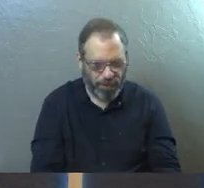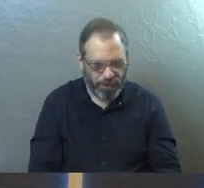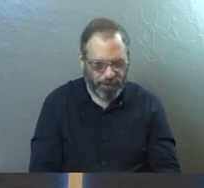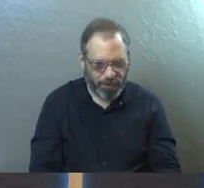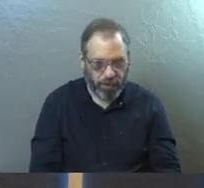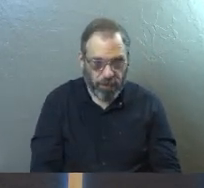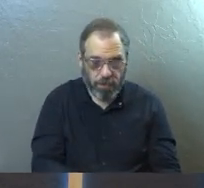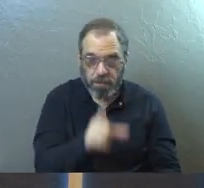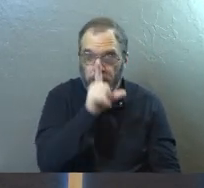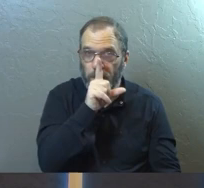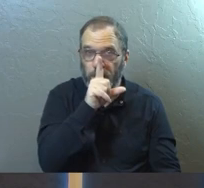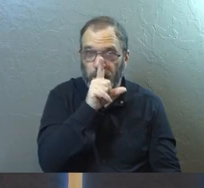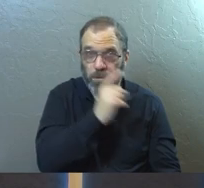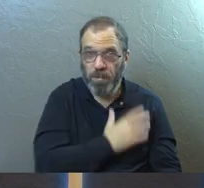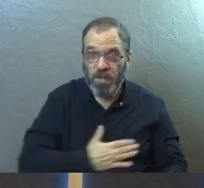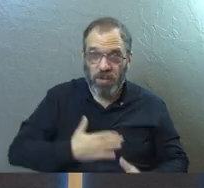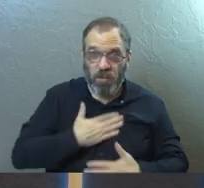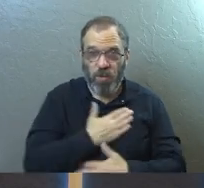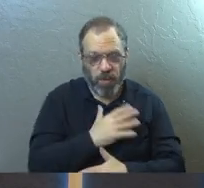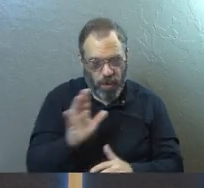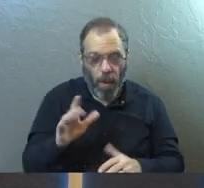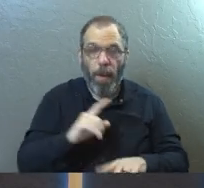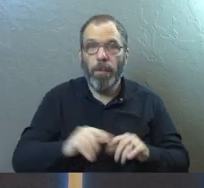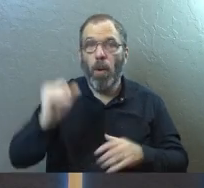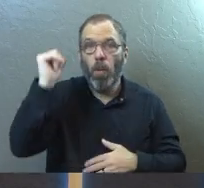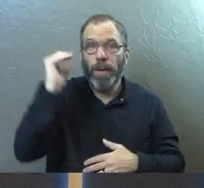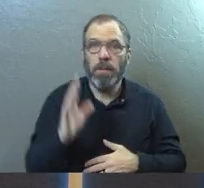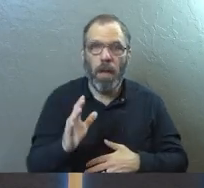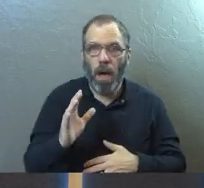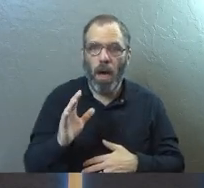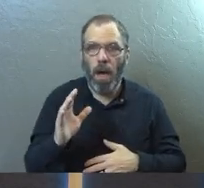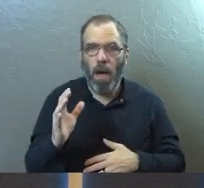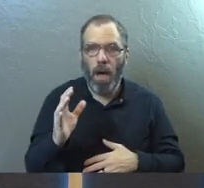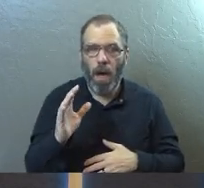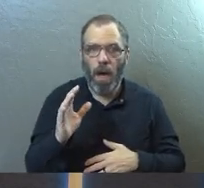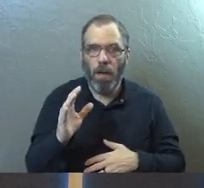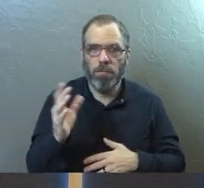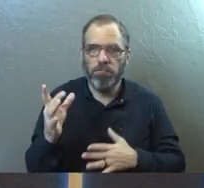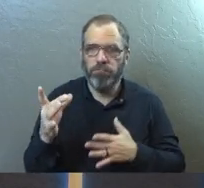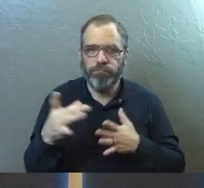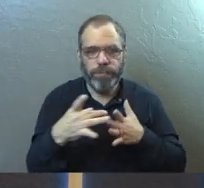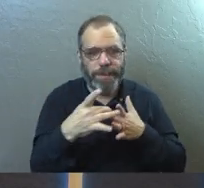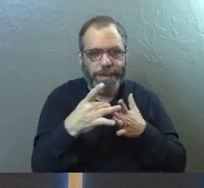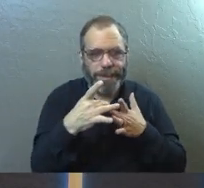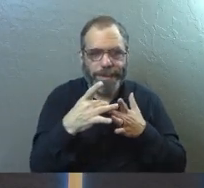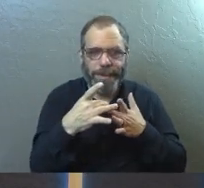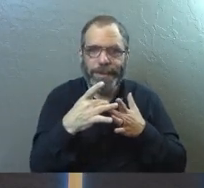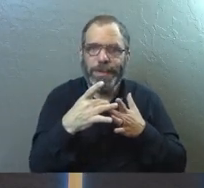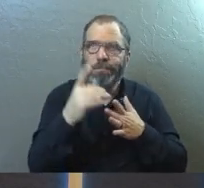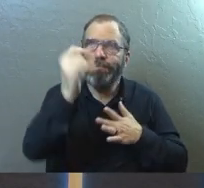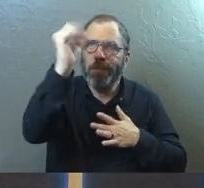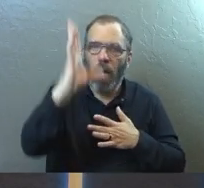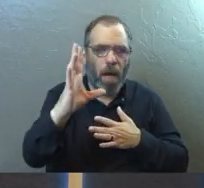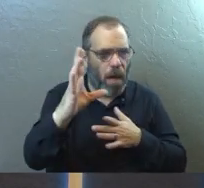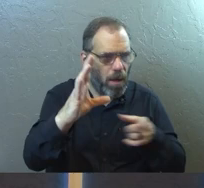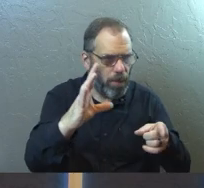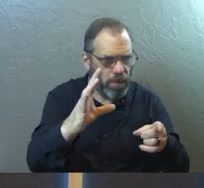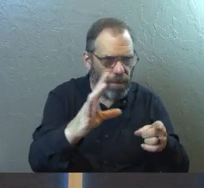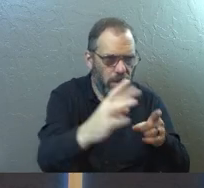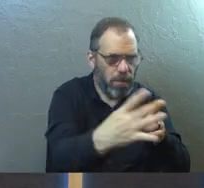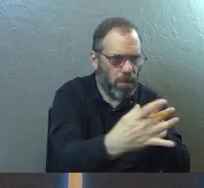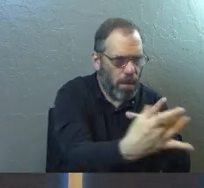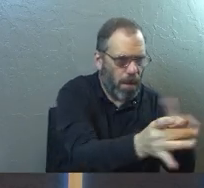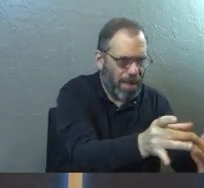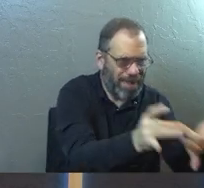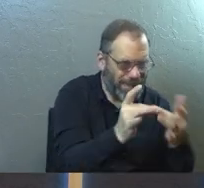I'm not saying you got to enjoy it. But when God brings somebody into your life that has questions, love